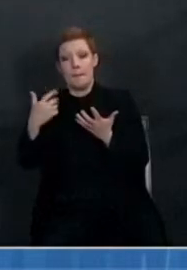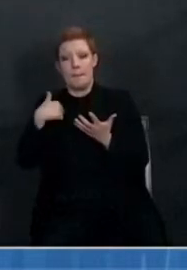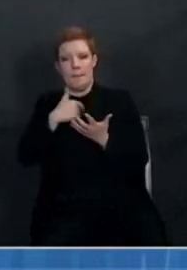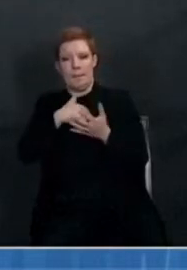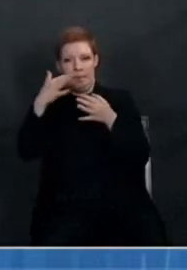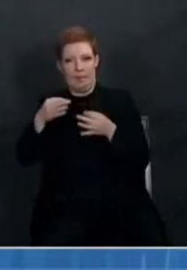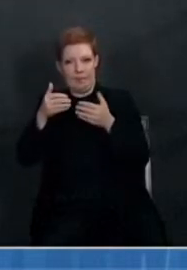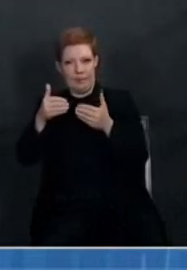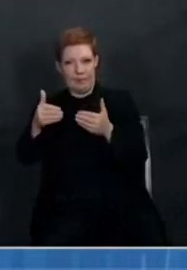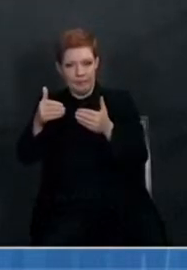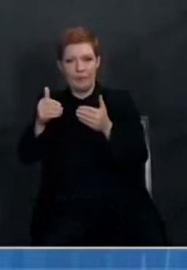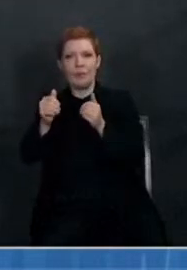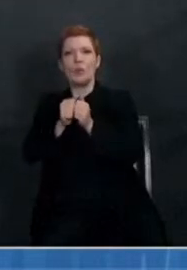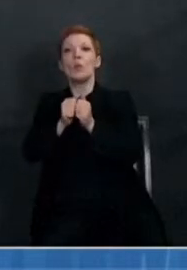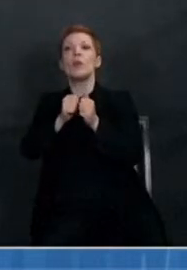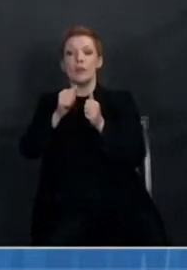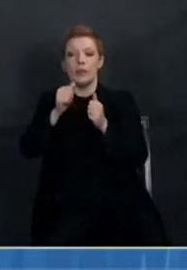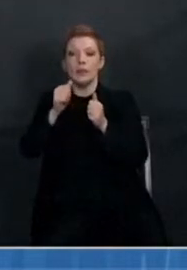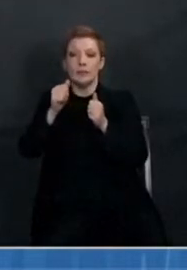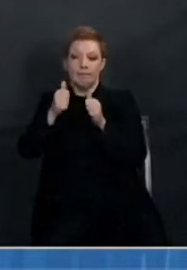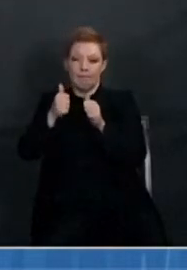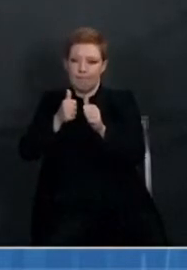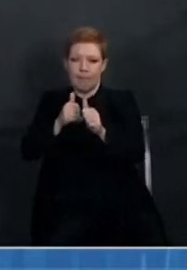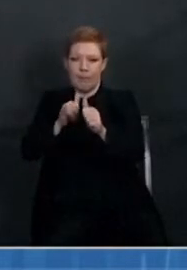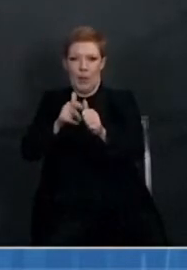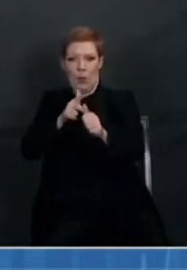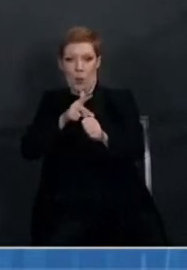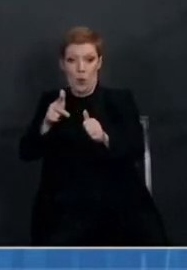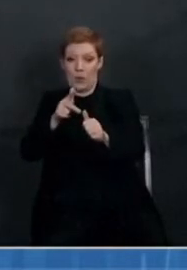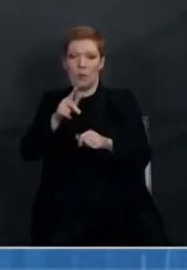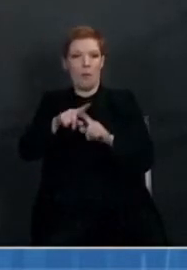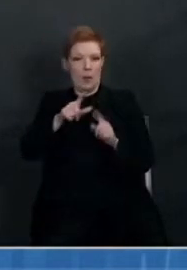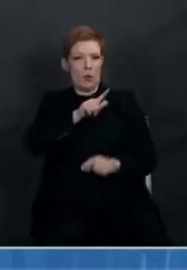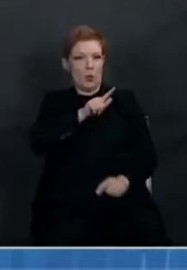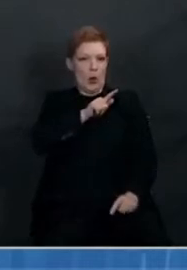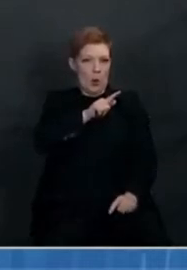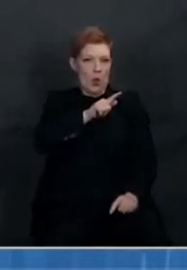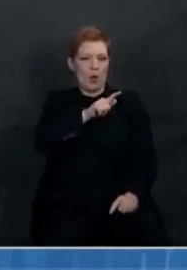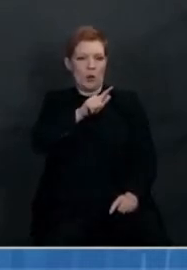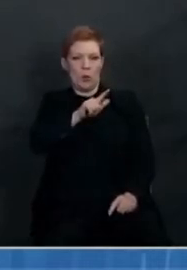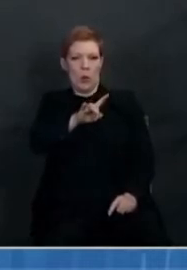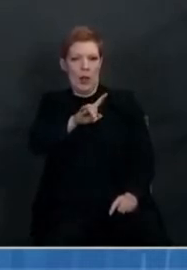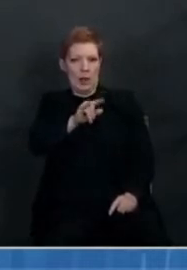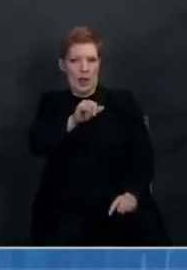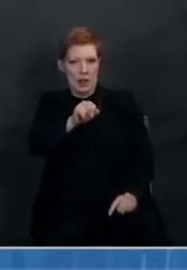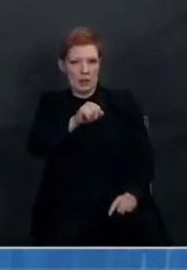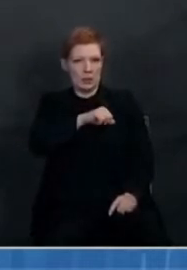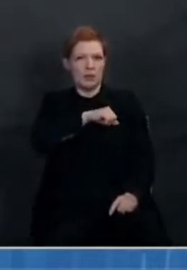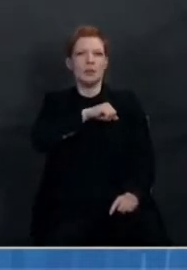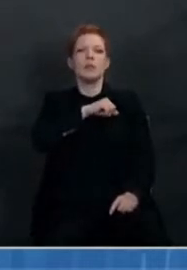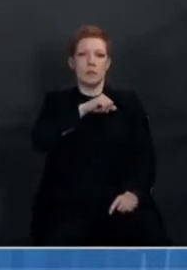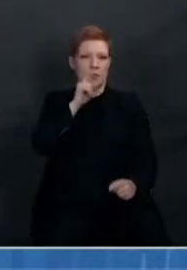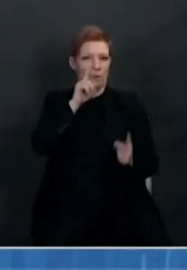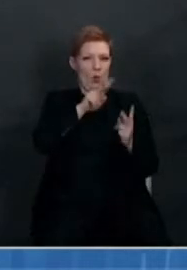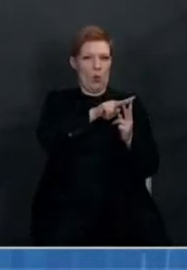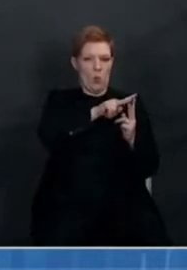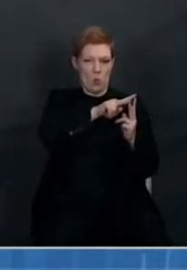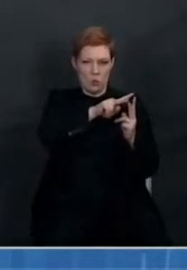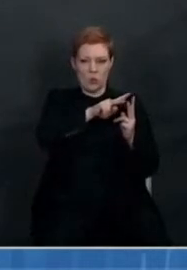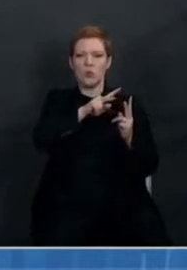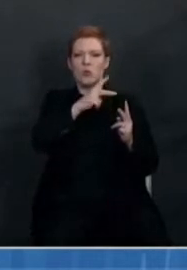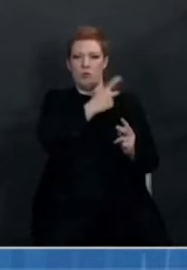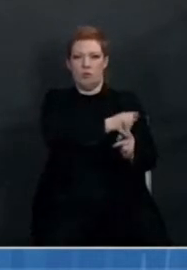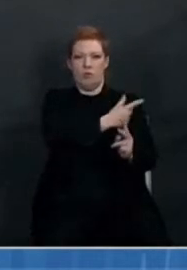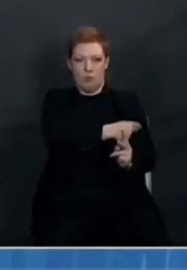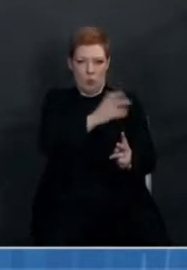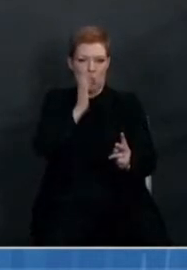doses with Pfizer and 28 for Moderna. Thank you. Next question, please. Next, we'll go to Sabrina Siddiqui at The Wall Street